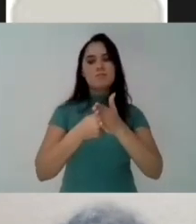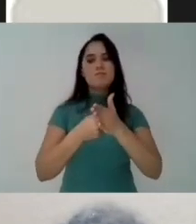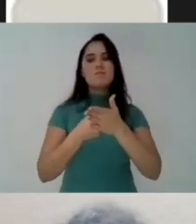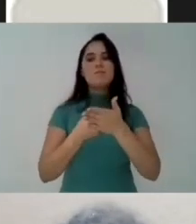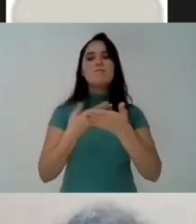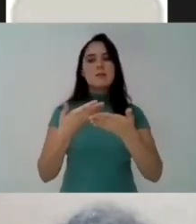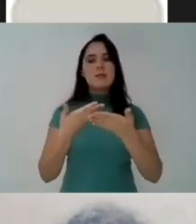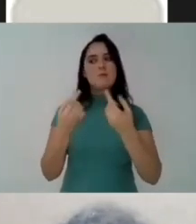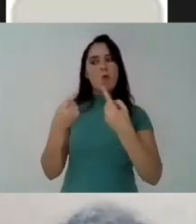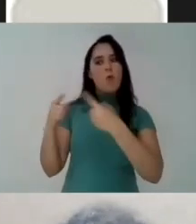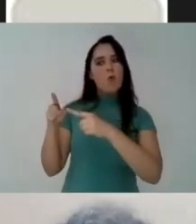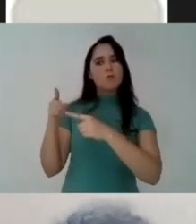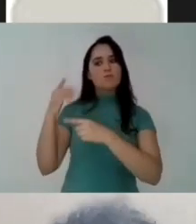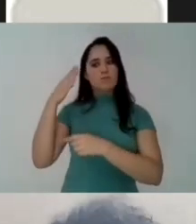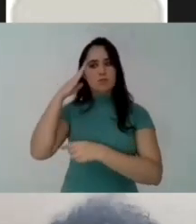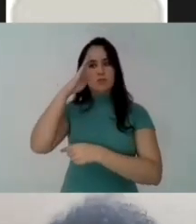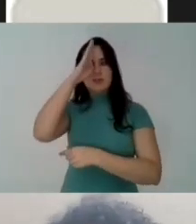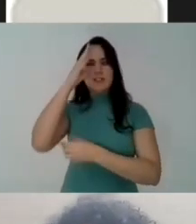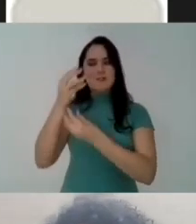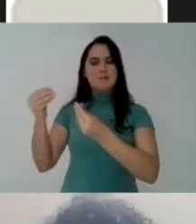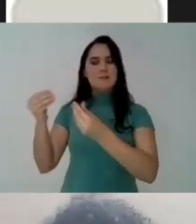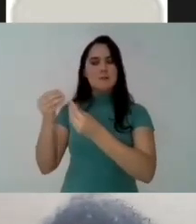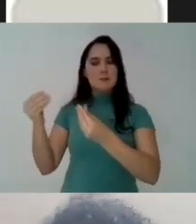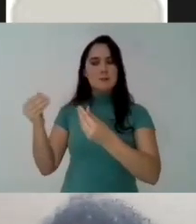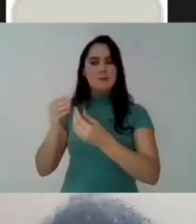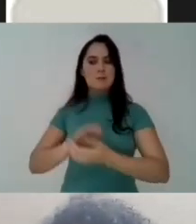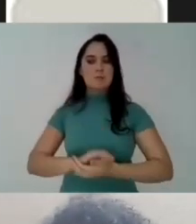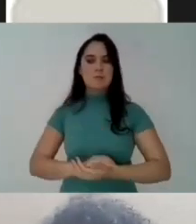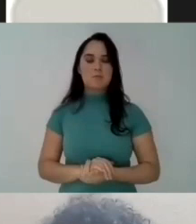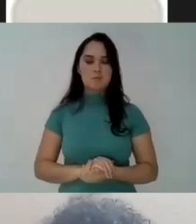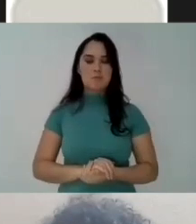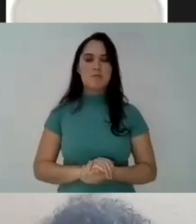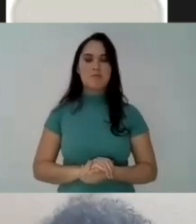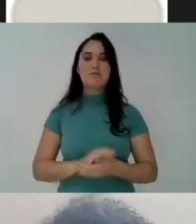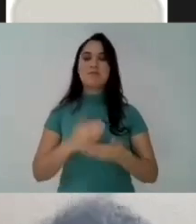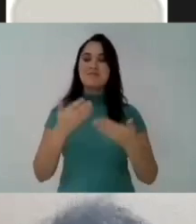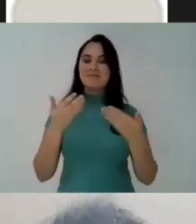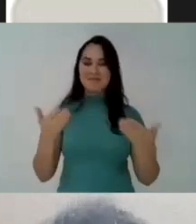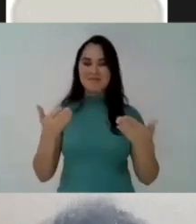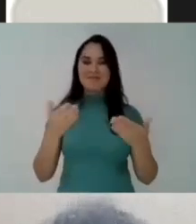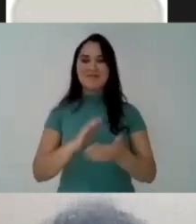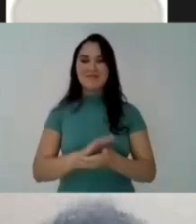And this will weaken the Bolsonaro government